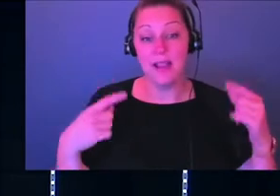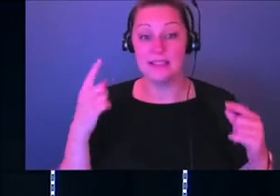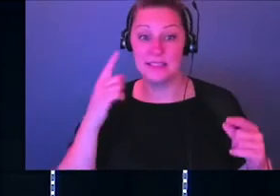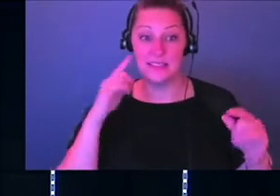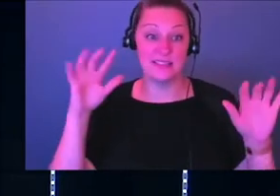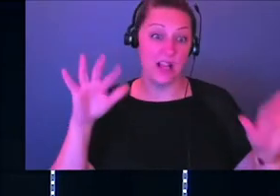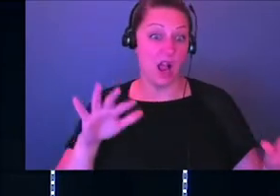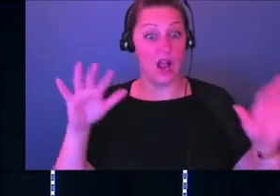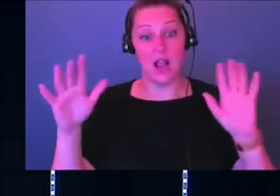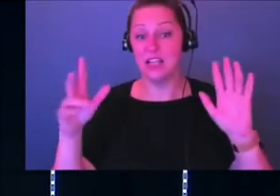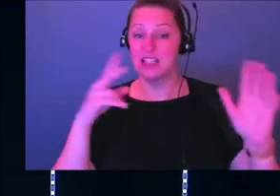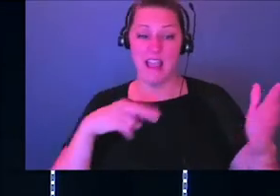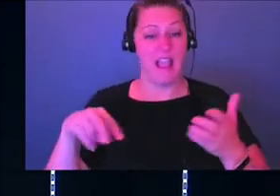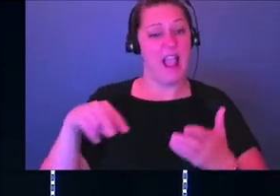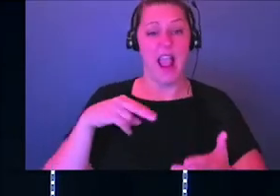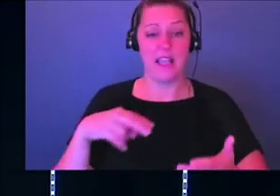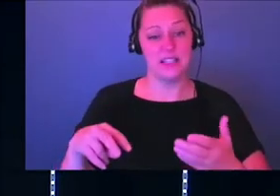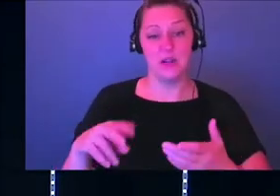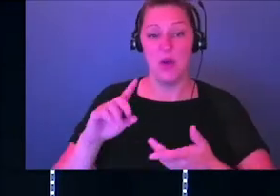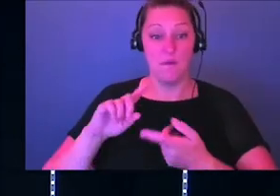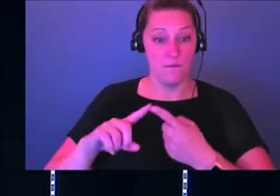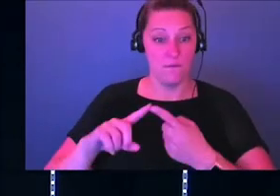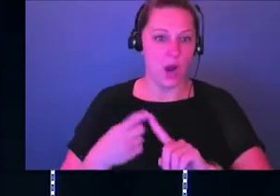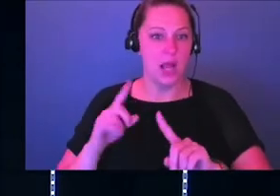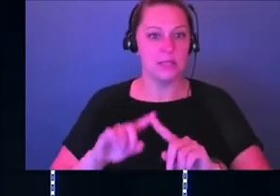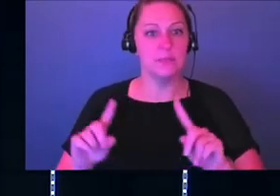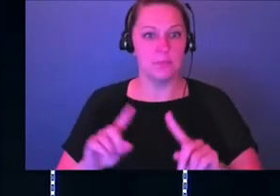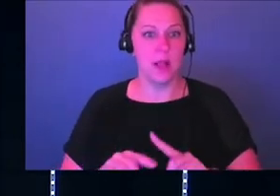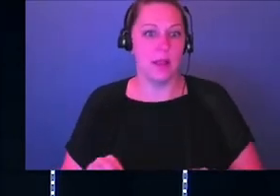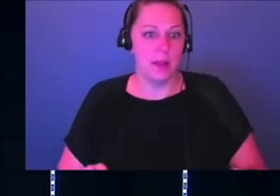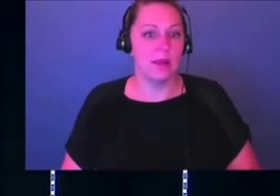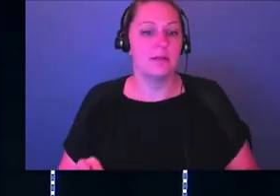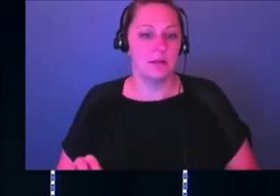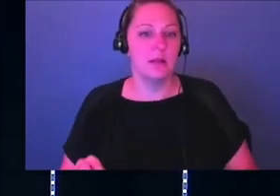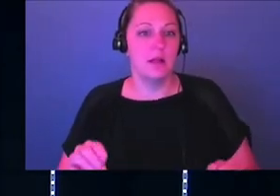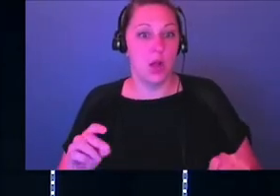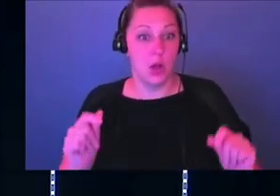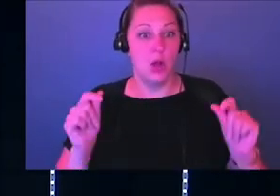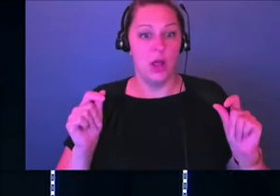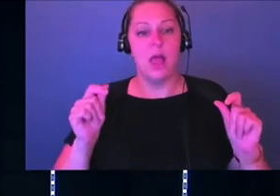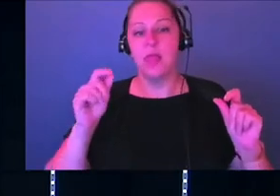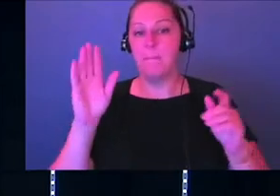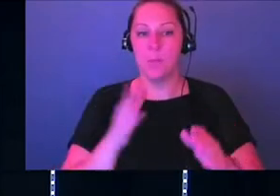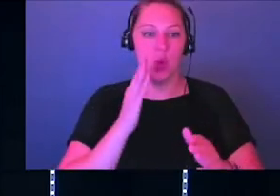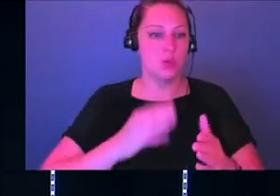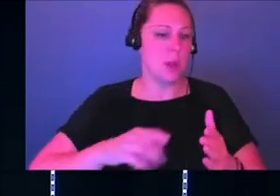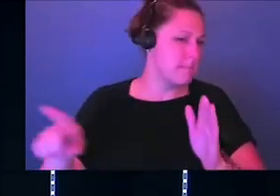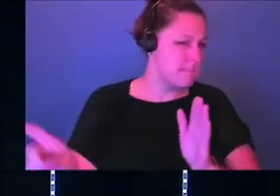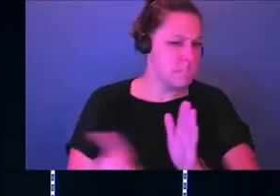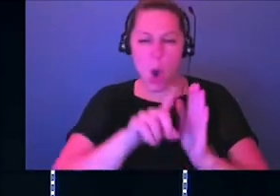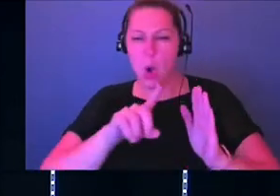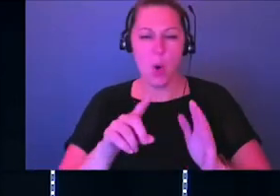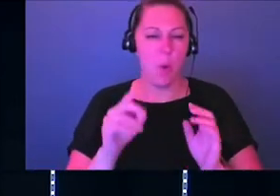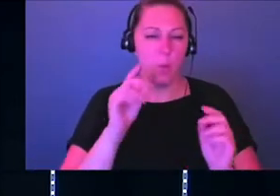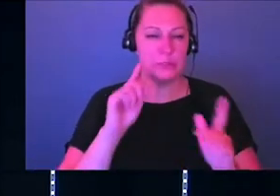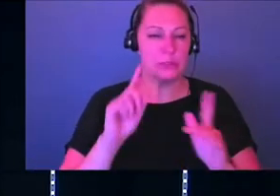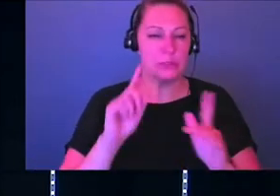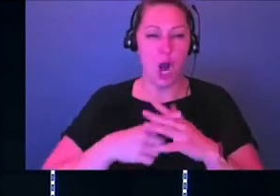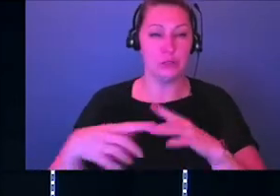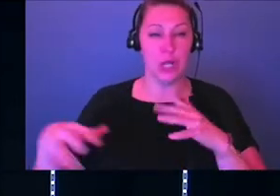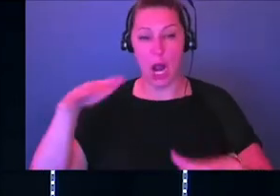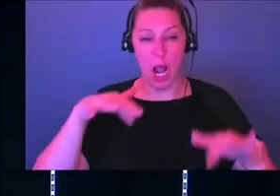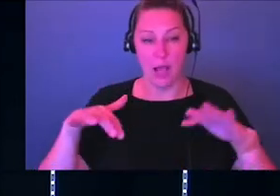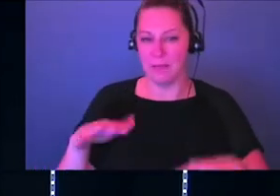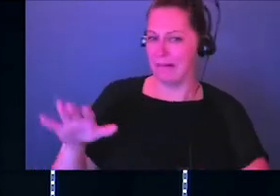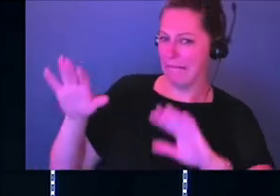pits at camp. Everybody was friends, but it was like they would wait and they'd be all chill and they would go boom and they just like pushing each other like, yeah, going crazy. And I'm like, calm